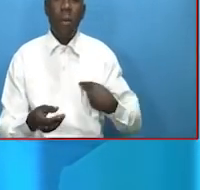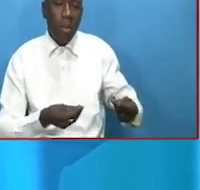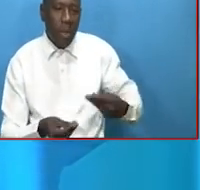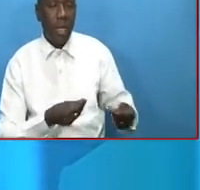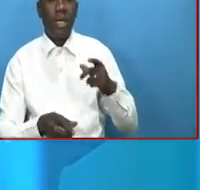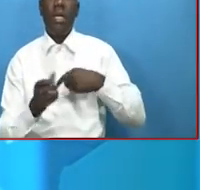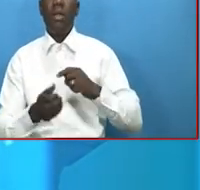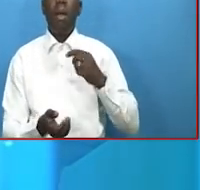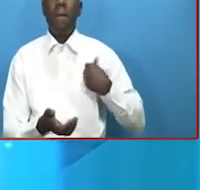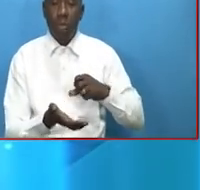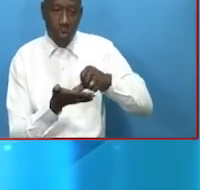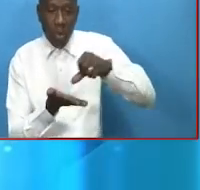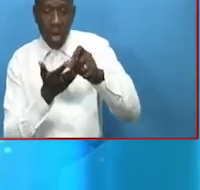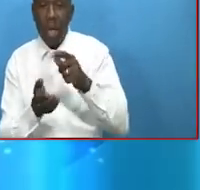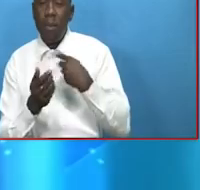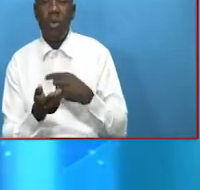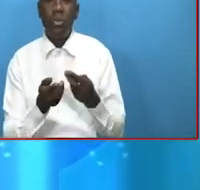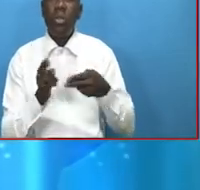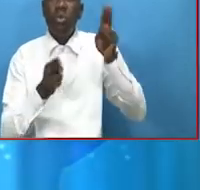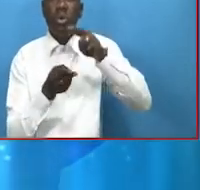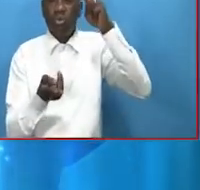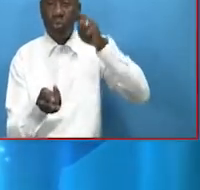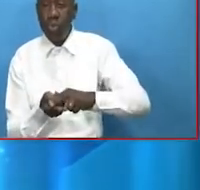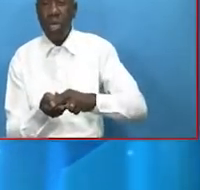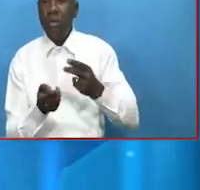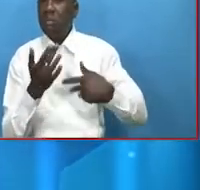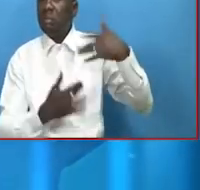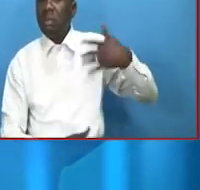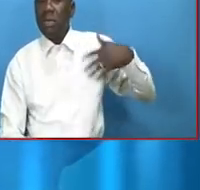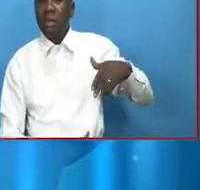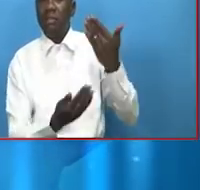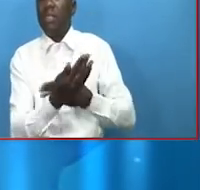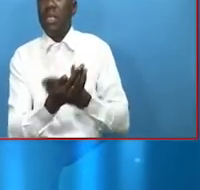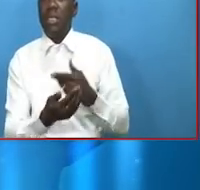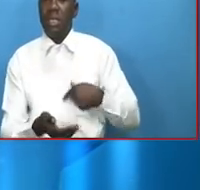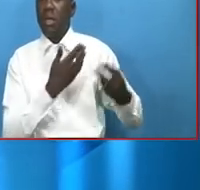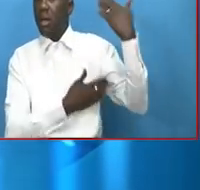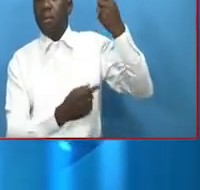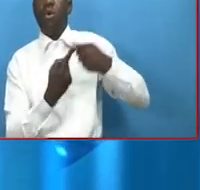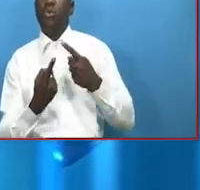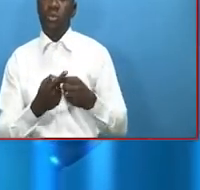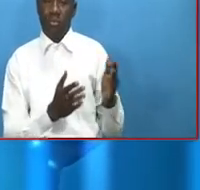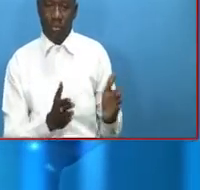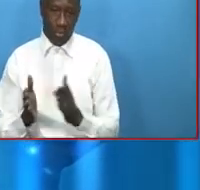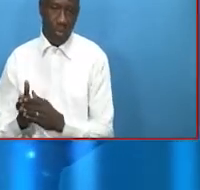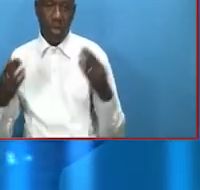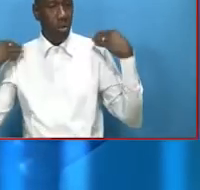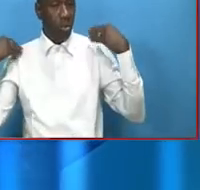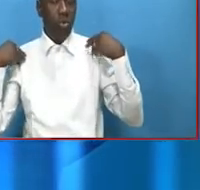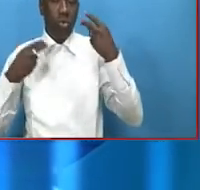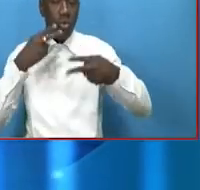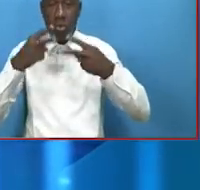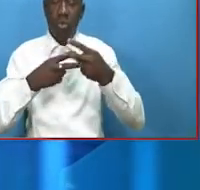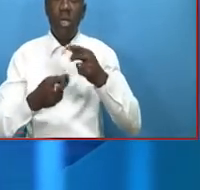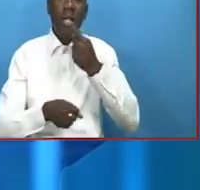food and the high prices for them in recent months. In sports news, the Gambia women's volleyball team have